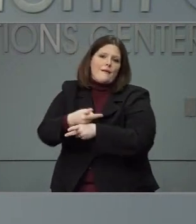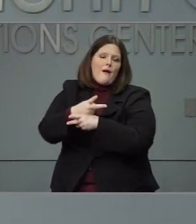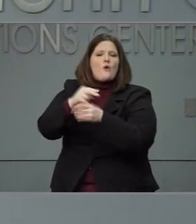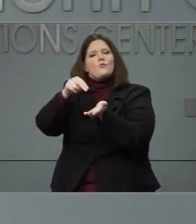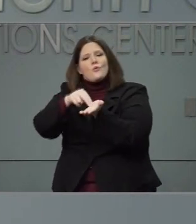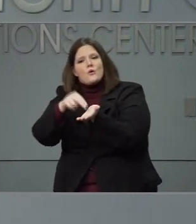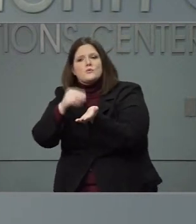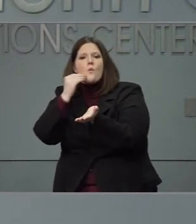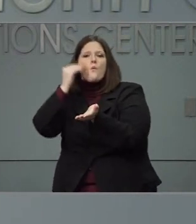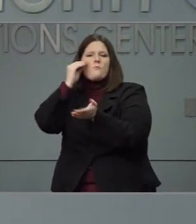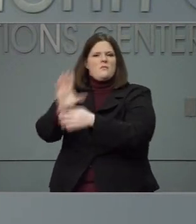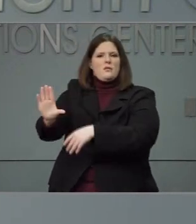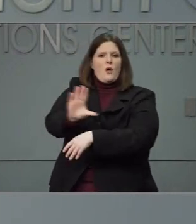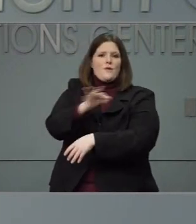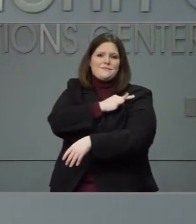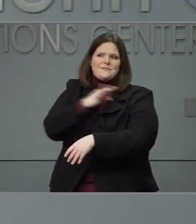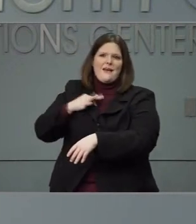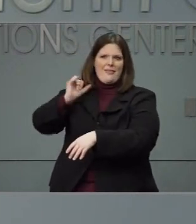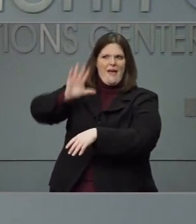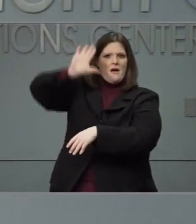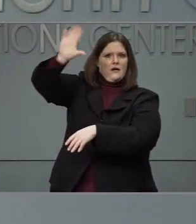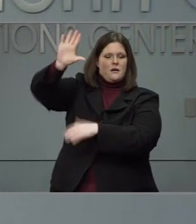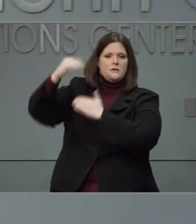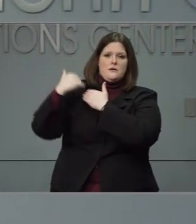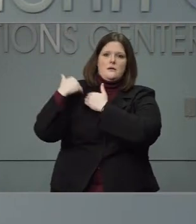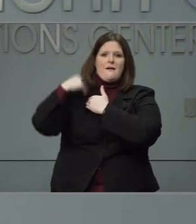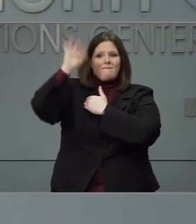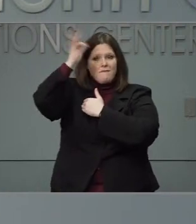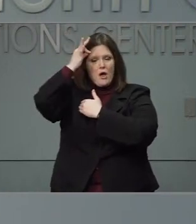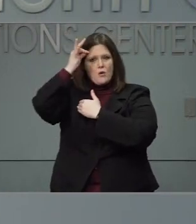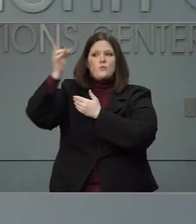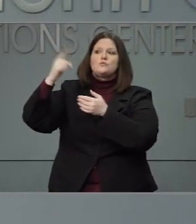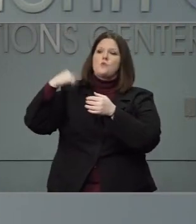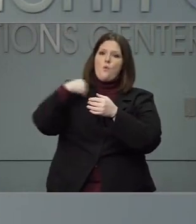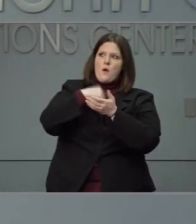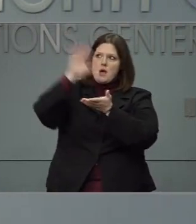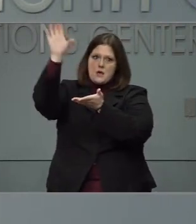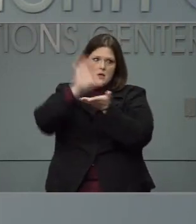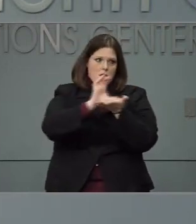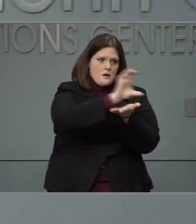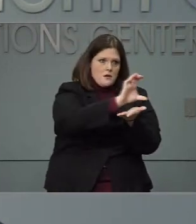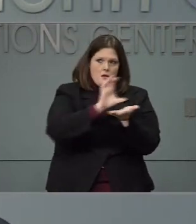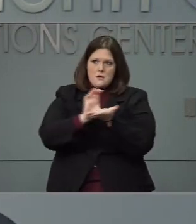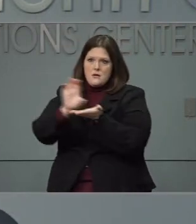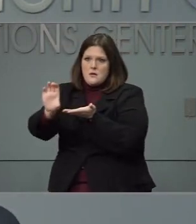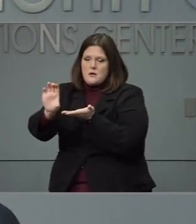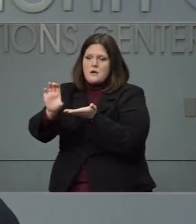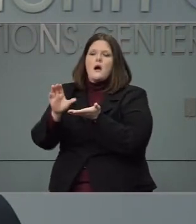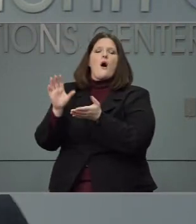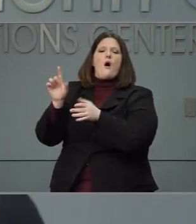facilities and staff. But I'll also let Dr Cohen address the issue of speed of vaccinations.